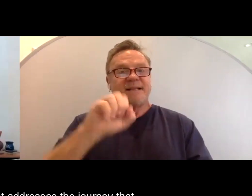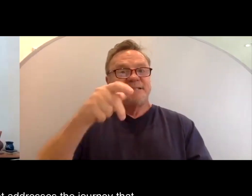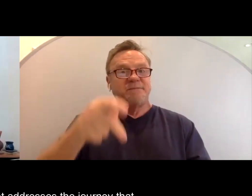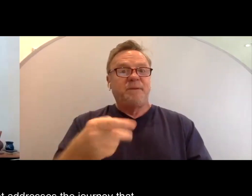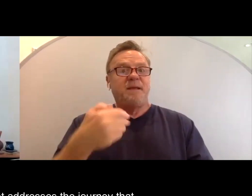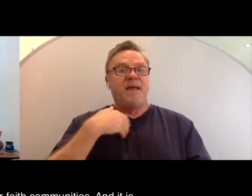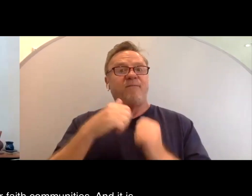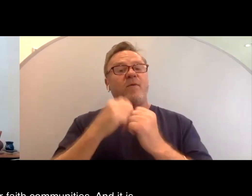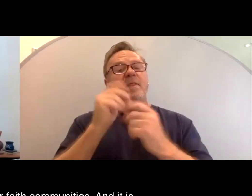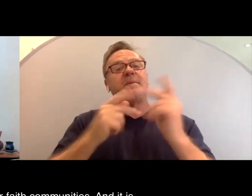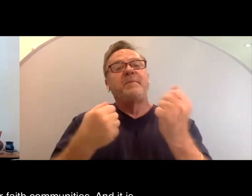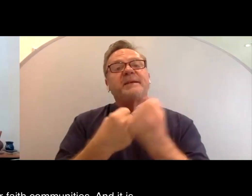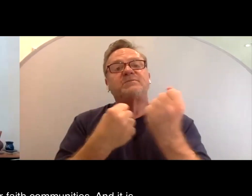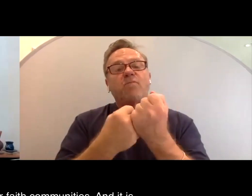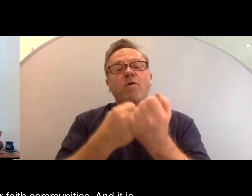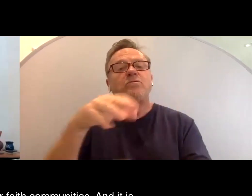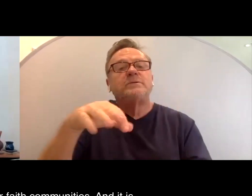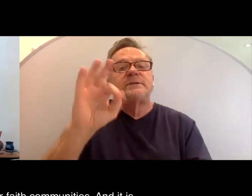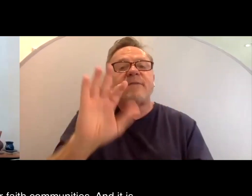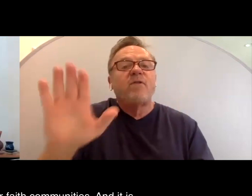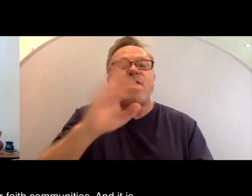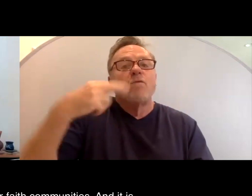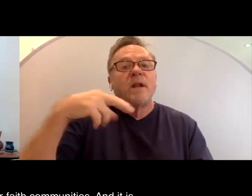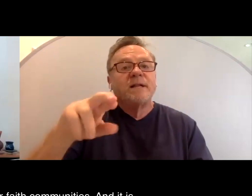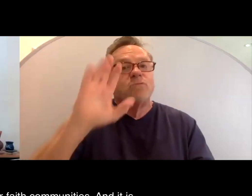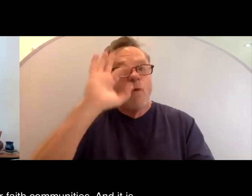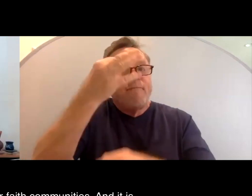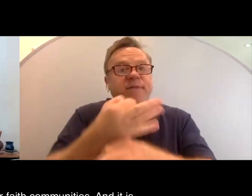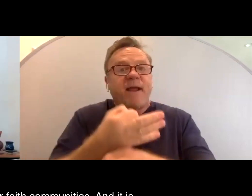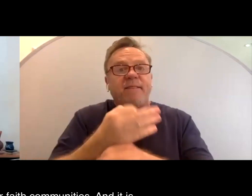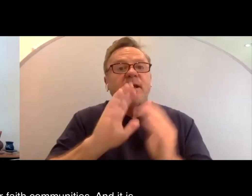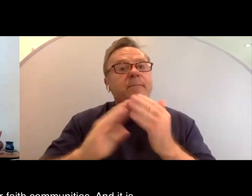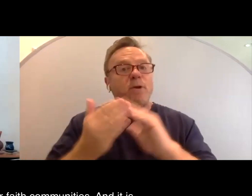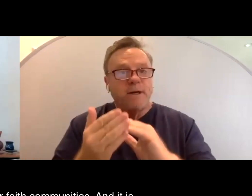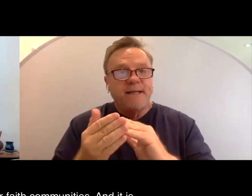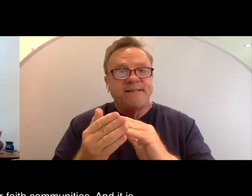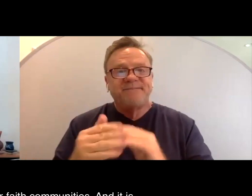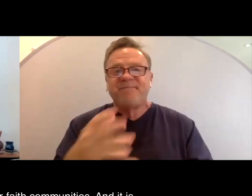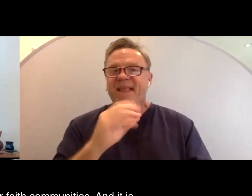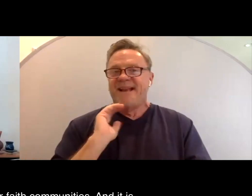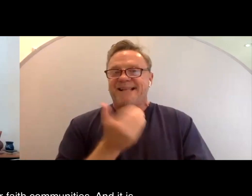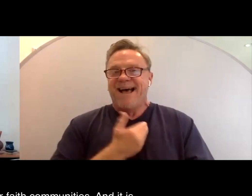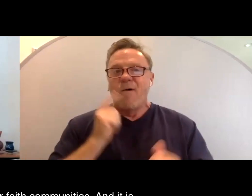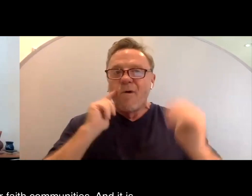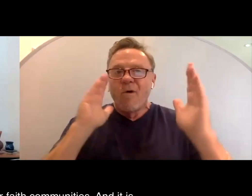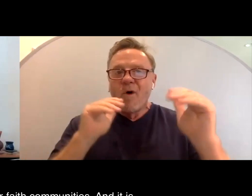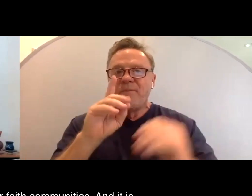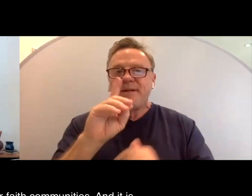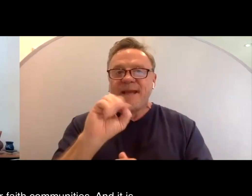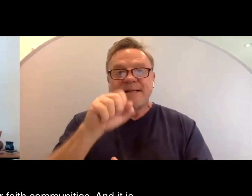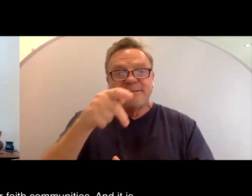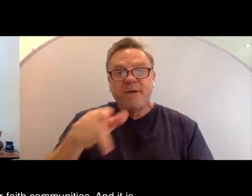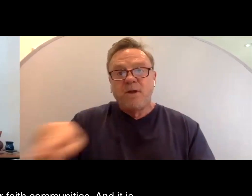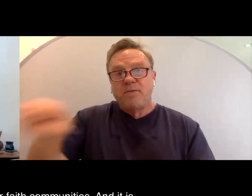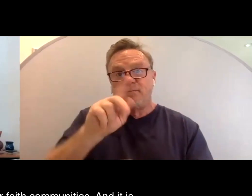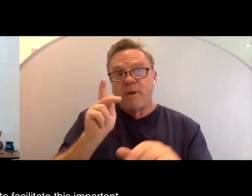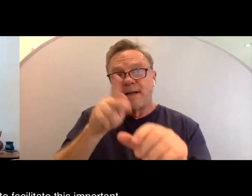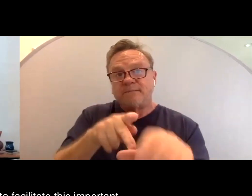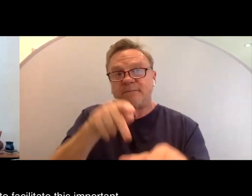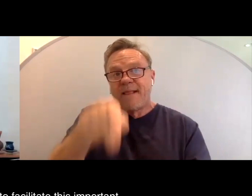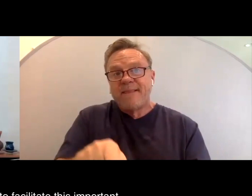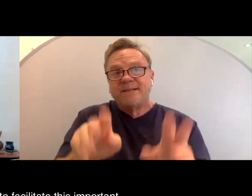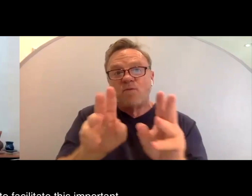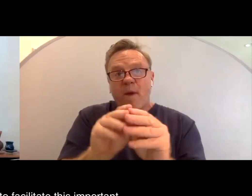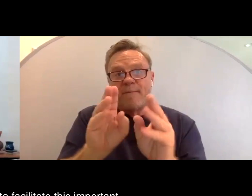support to discover their religious and or faith communities. And it is our hope that DSPs who participate in this webinar